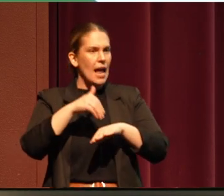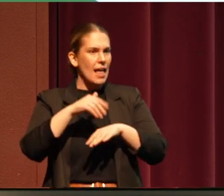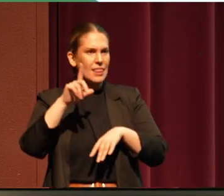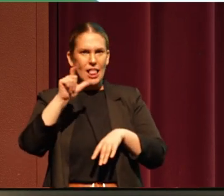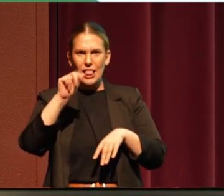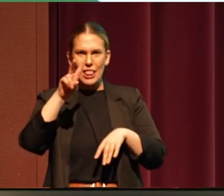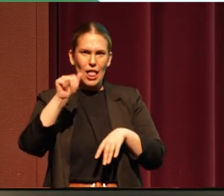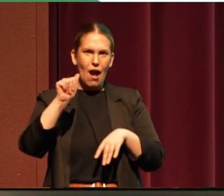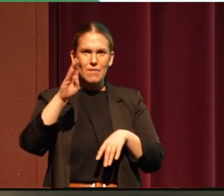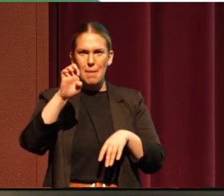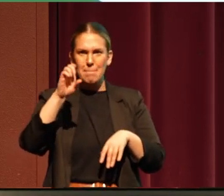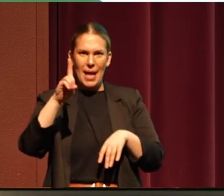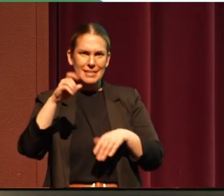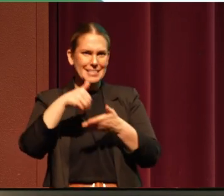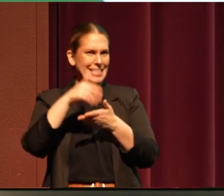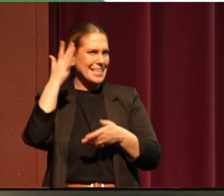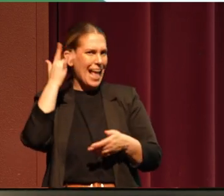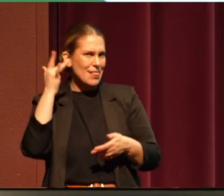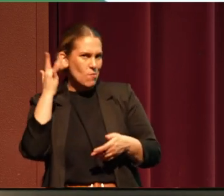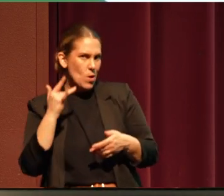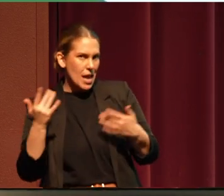Maybe a hot one to start with?